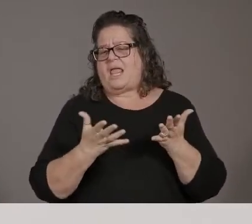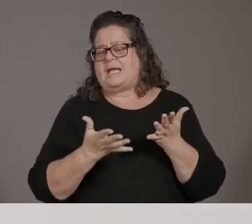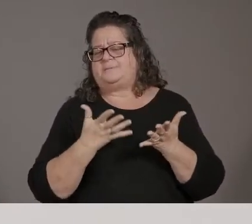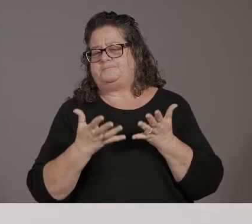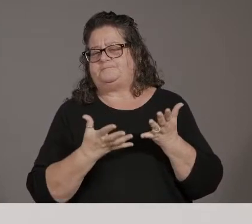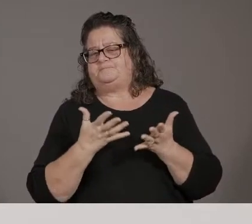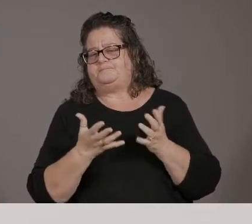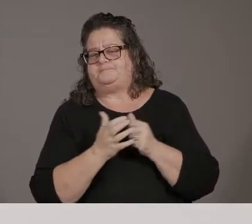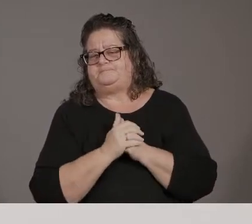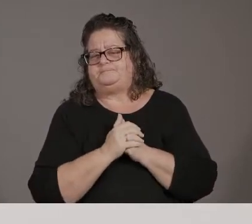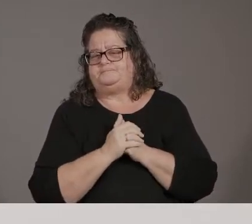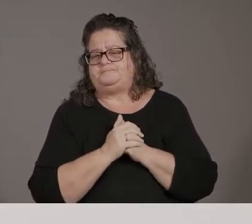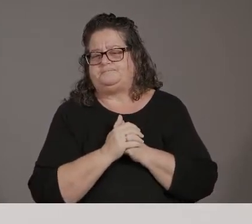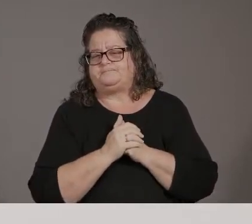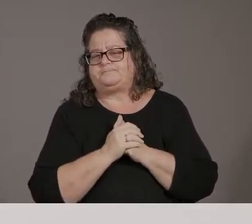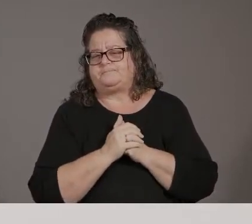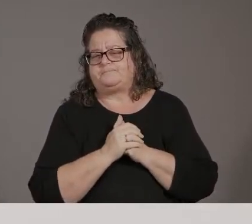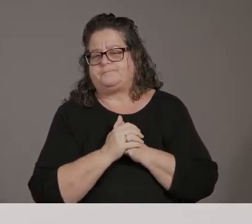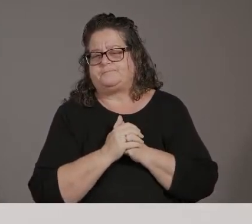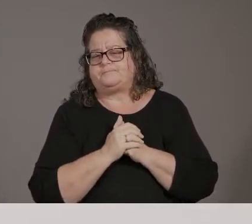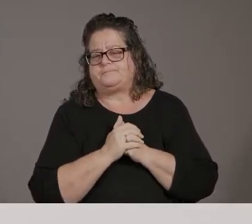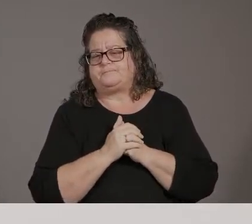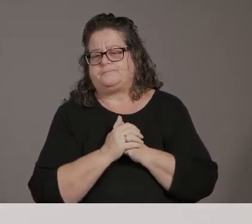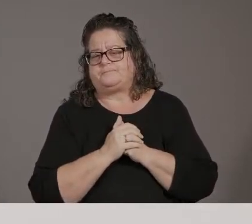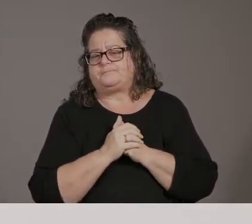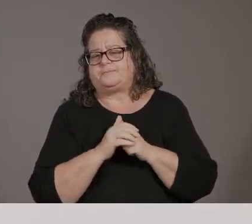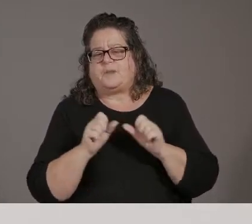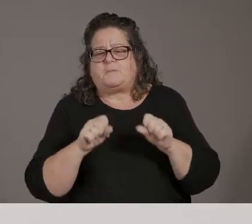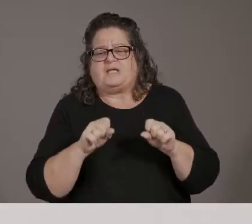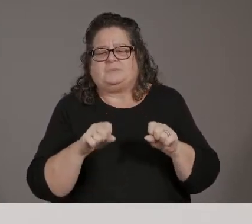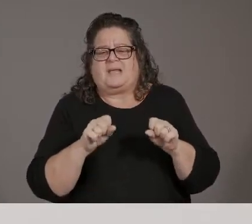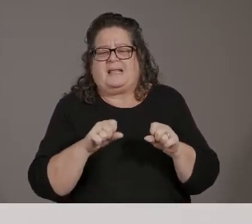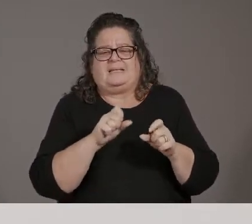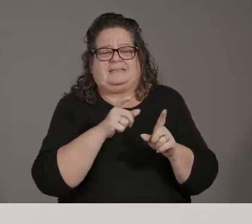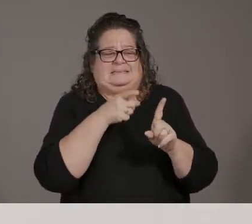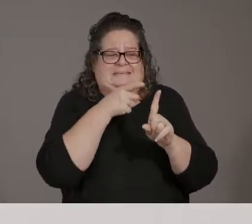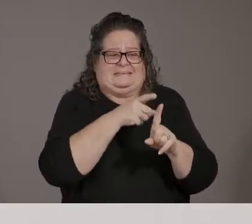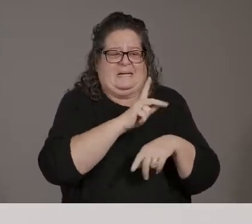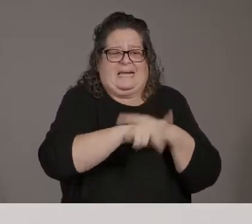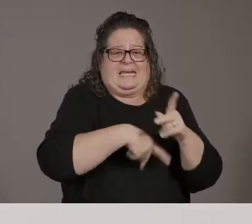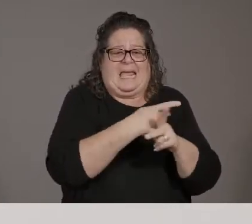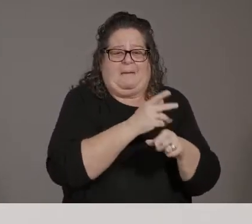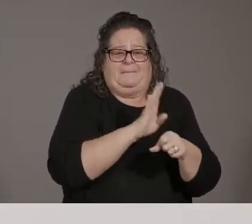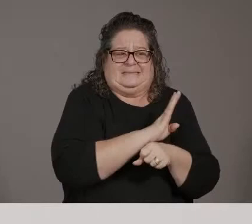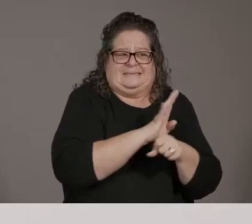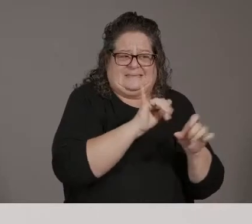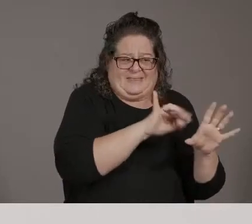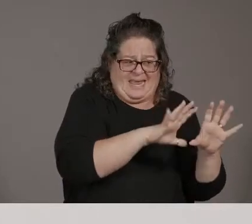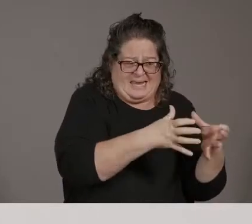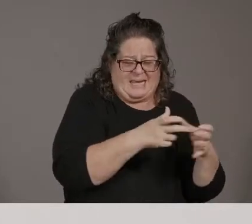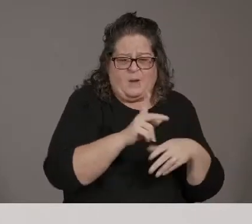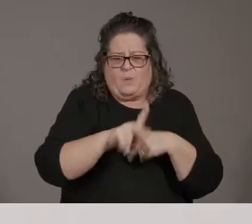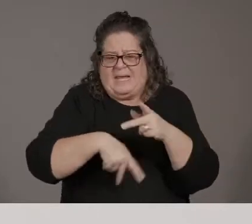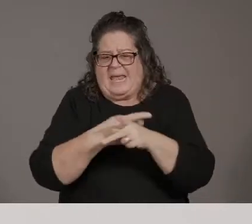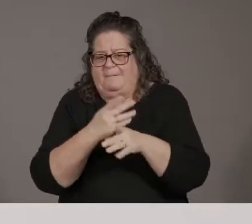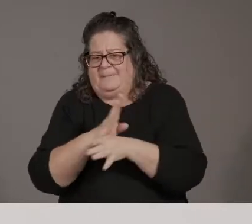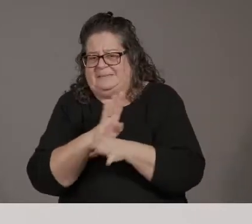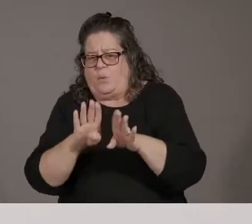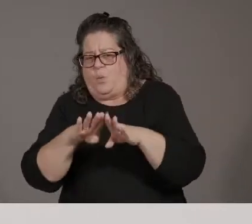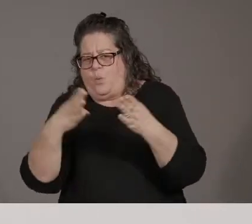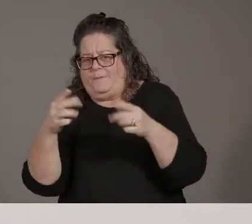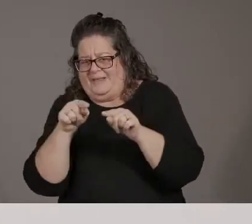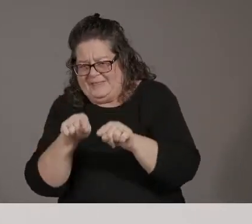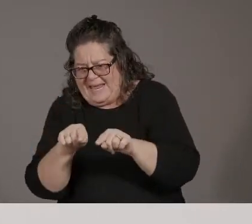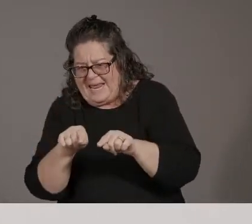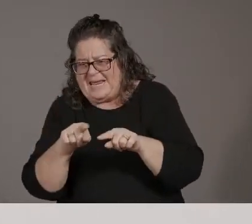of businesses, it could be opening certain types of businesses as we get, um, farther into, um, our metrics being